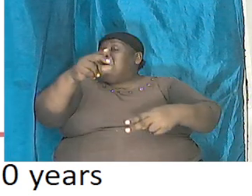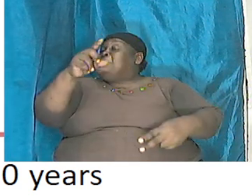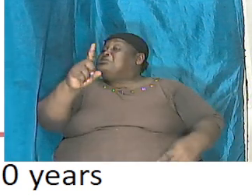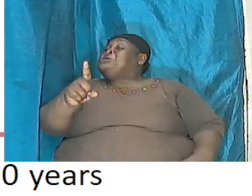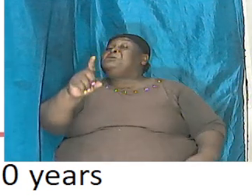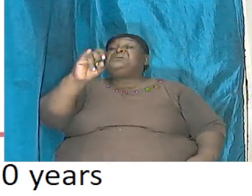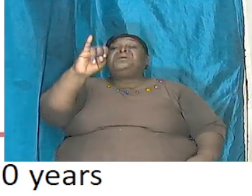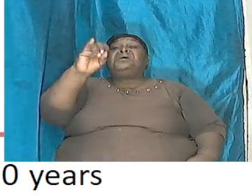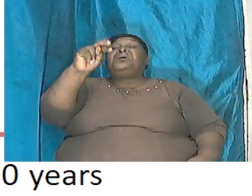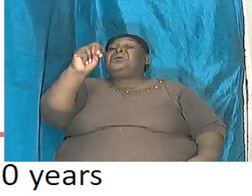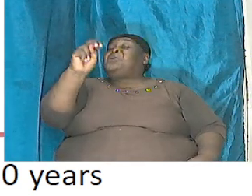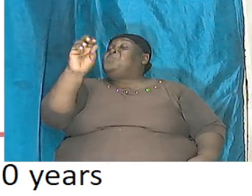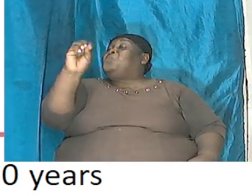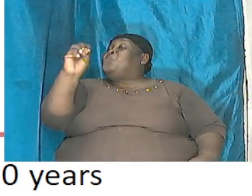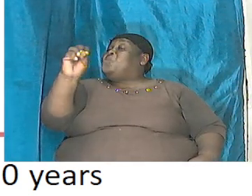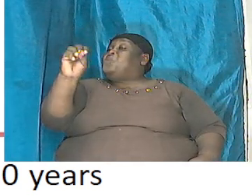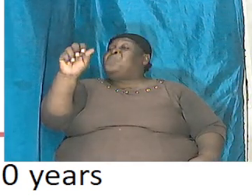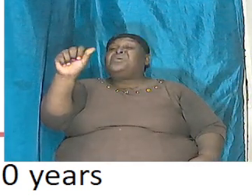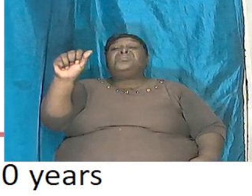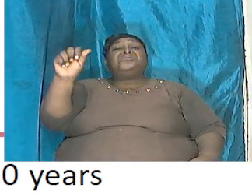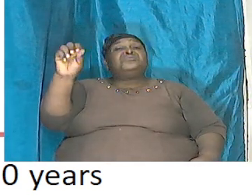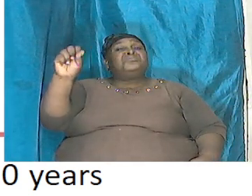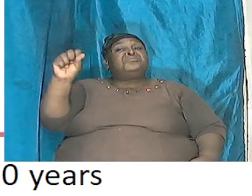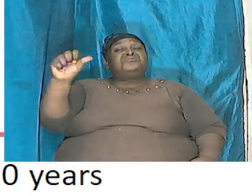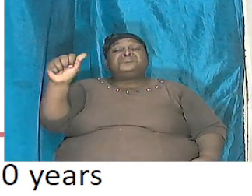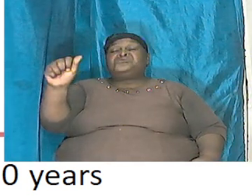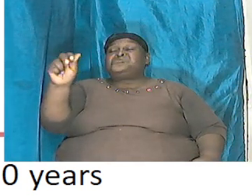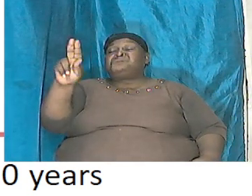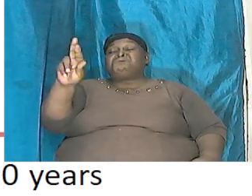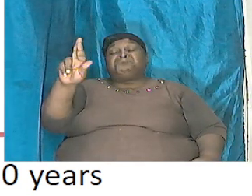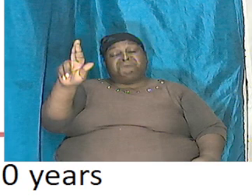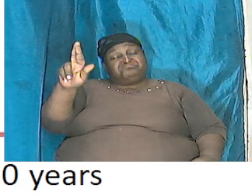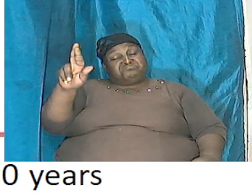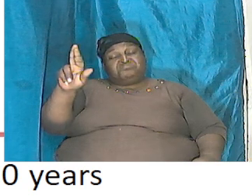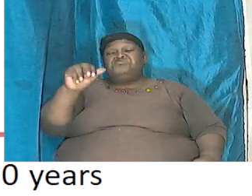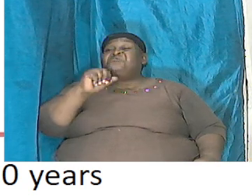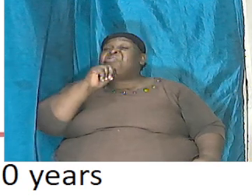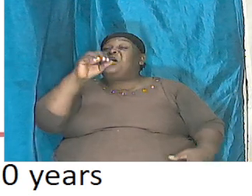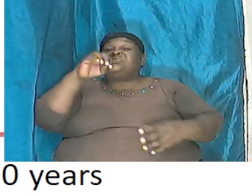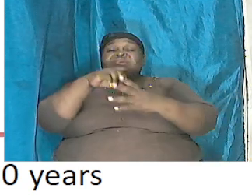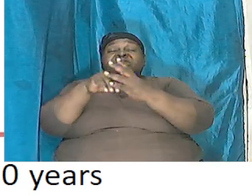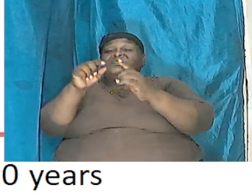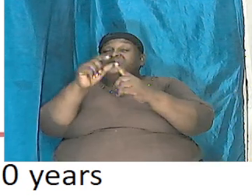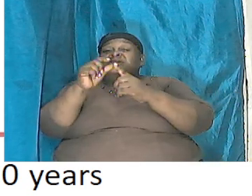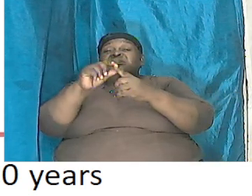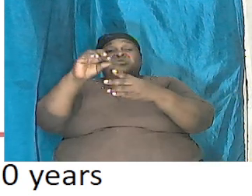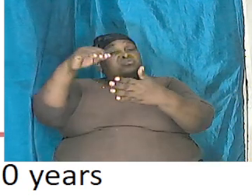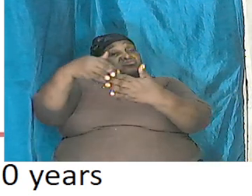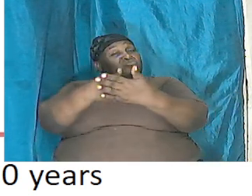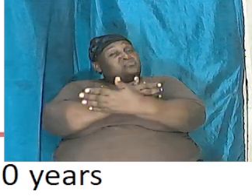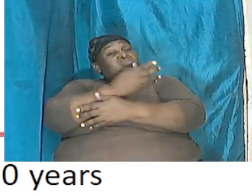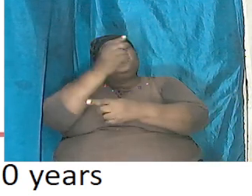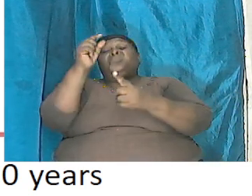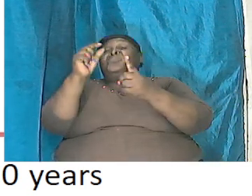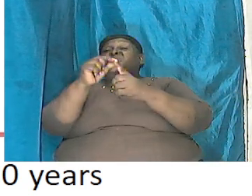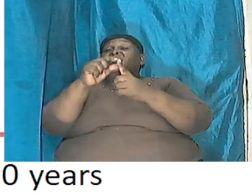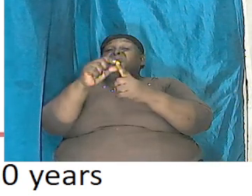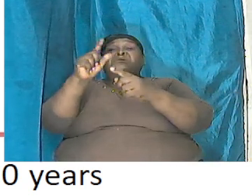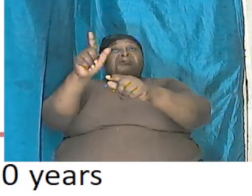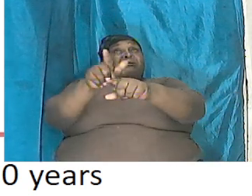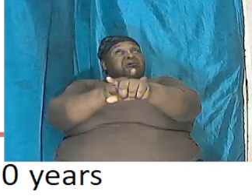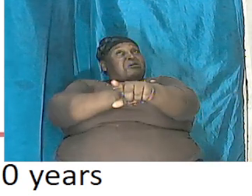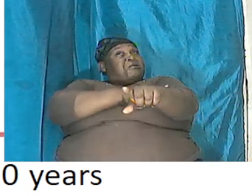used because dinosaur is a relatively new name it was coined long after the Bible was written